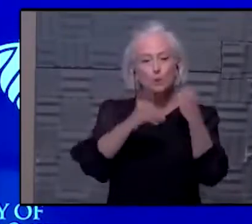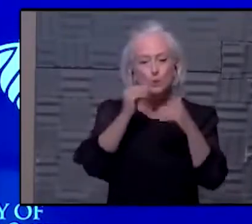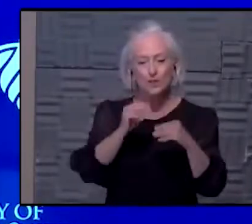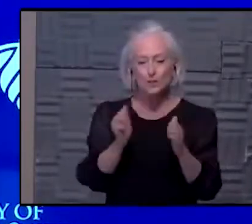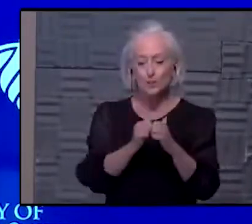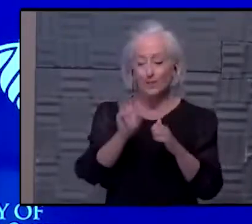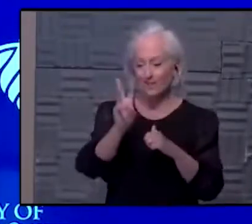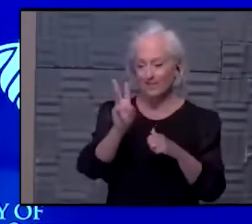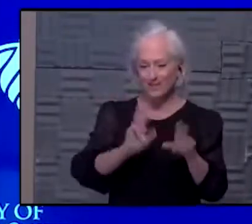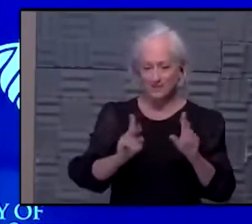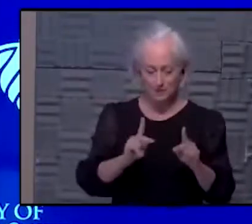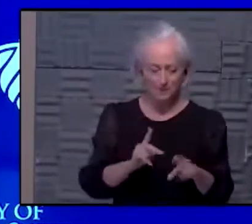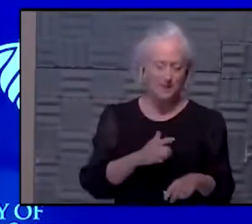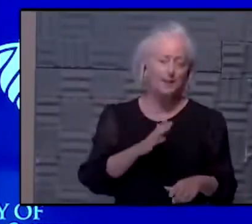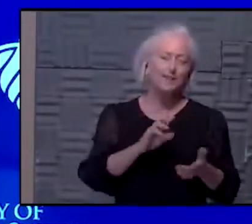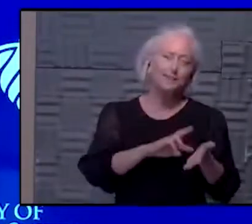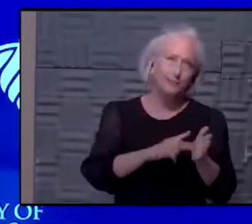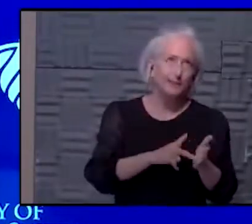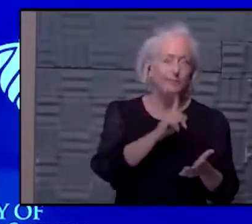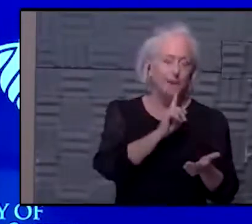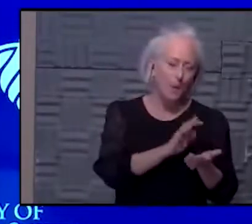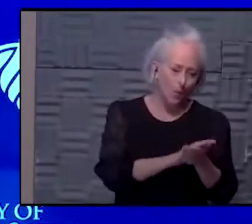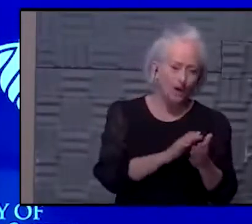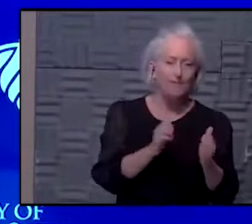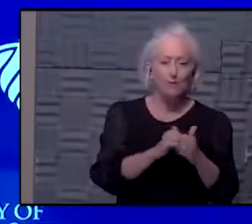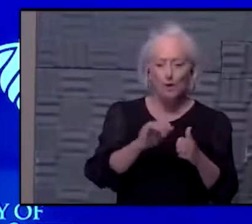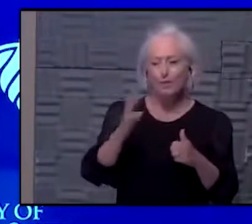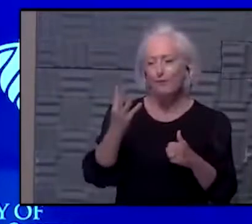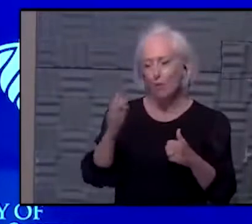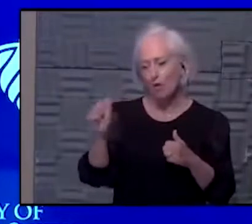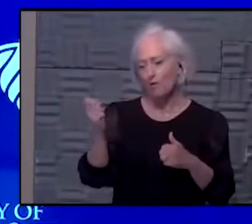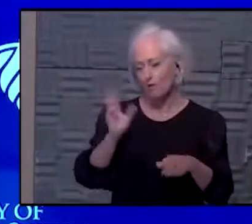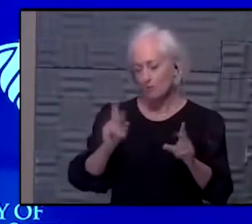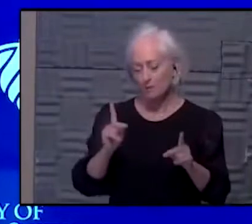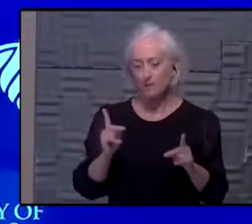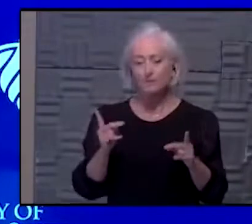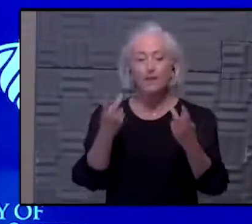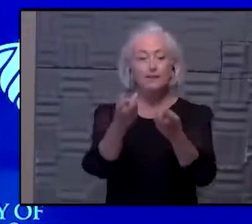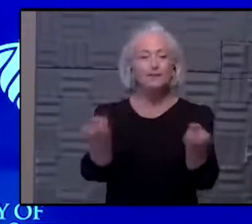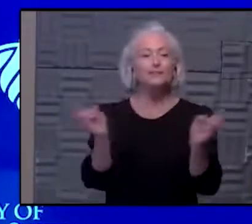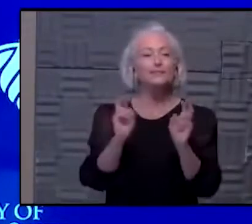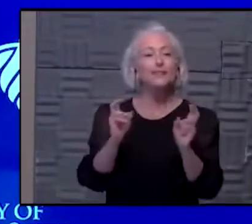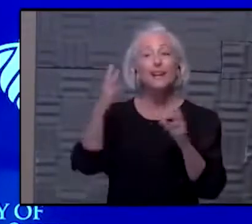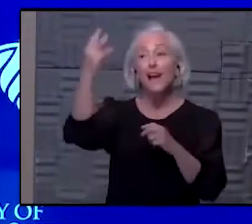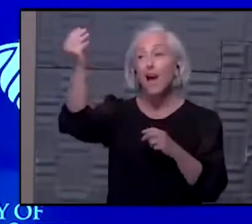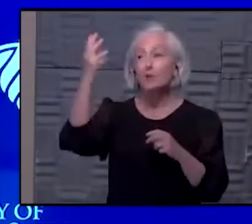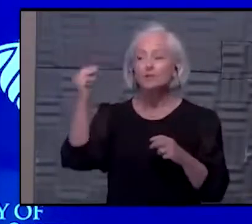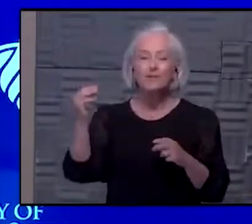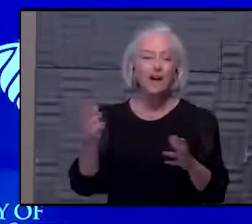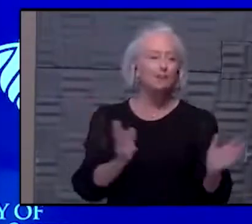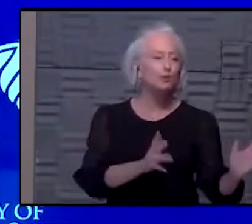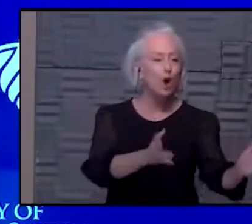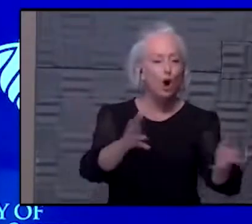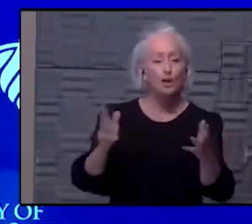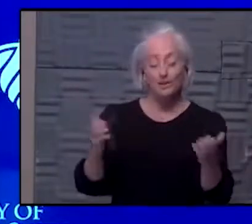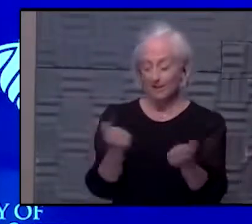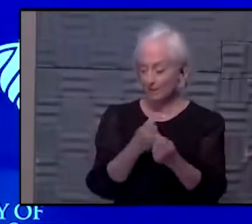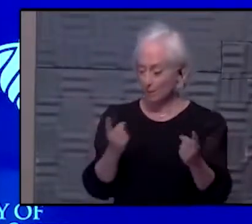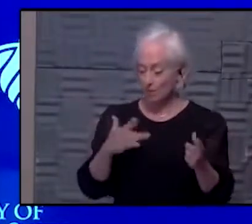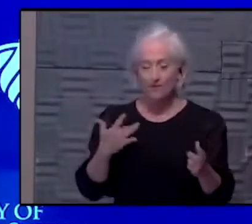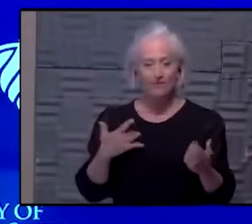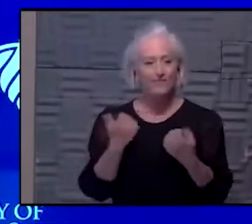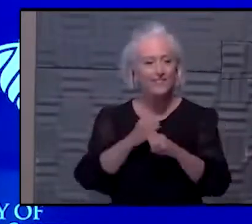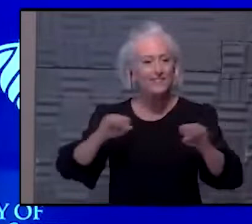wife and four other folks, five other folks. And, know, we're sitting outside. We're talking outside. Man, you just feel totally safe. Everybody had been vaccinated.